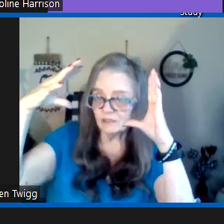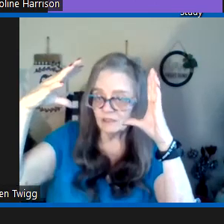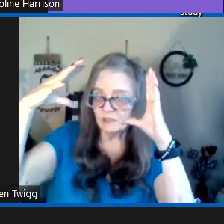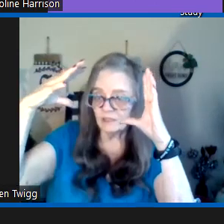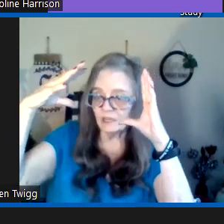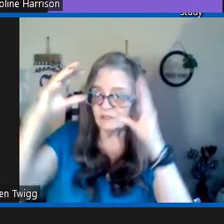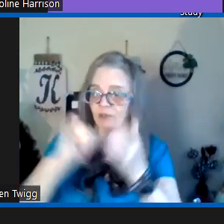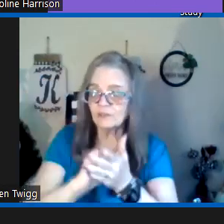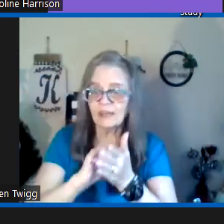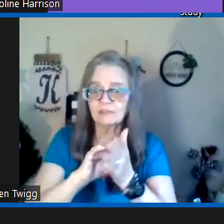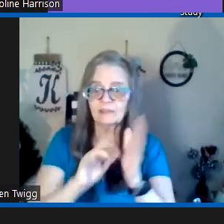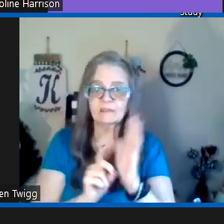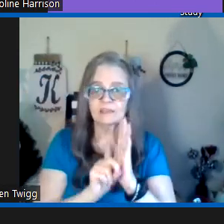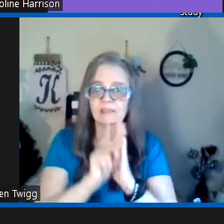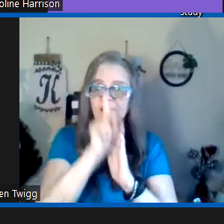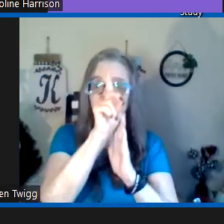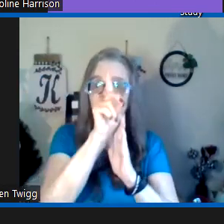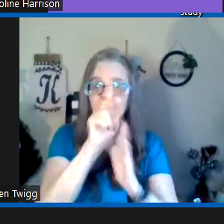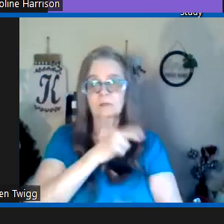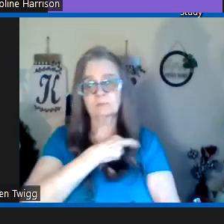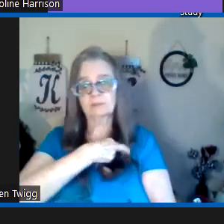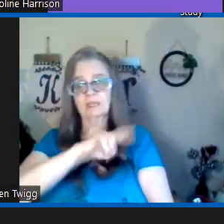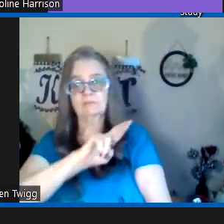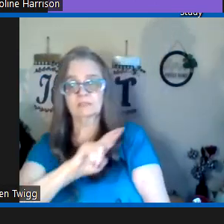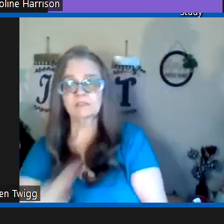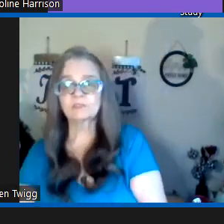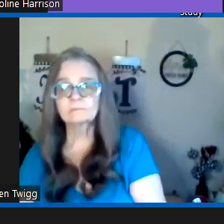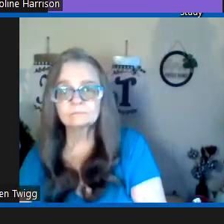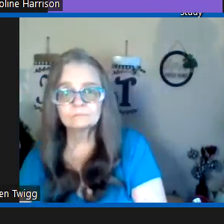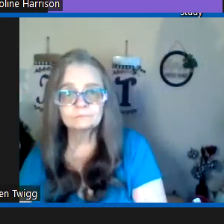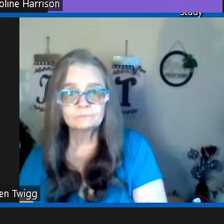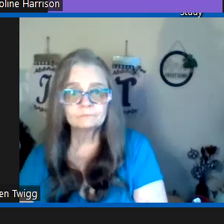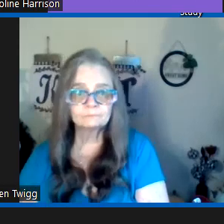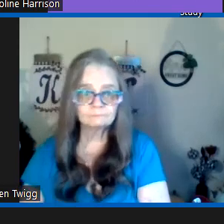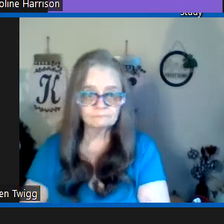and so that then they take it and develop a religion